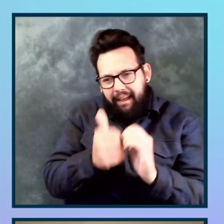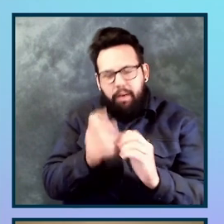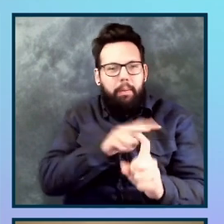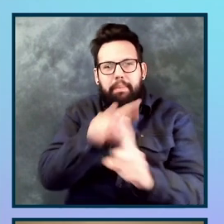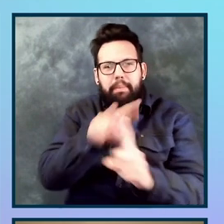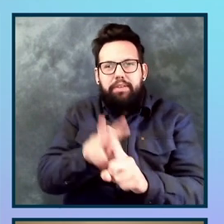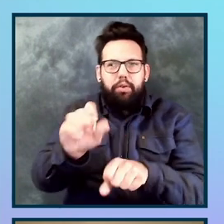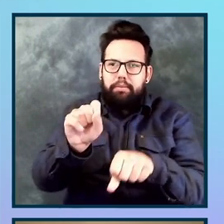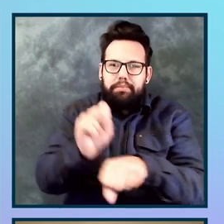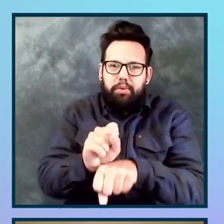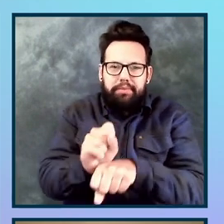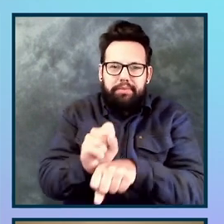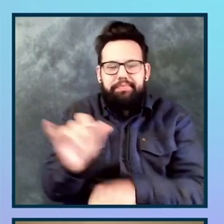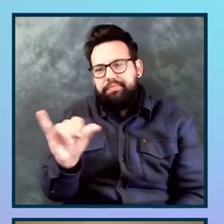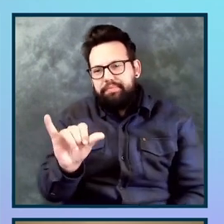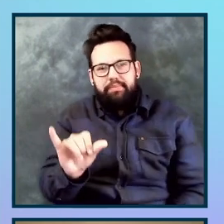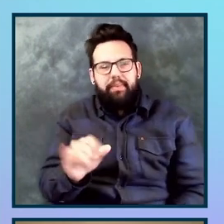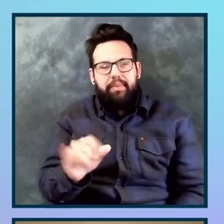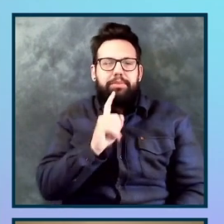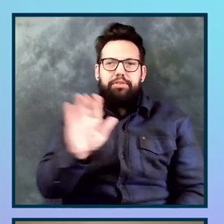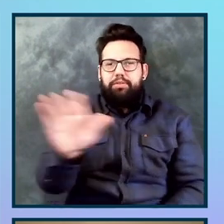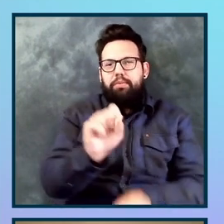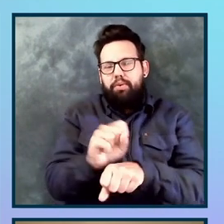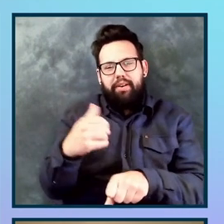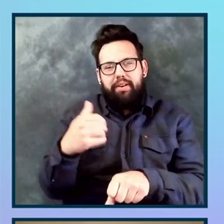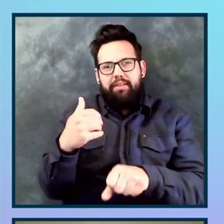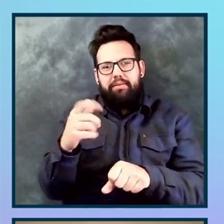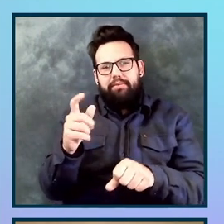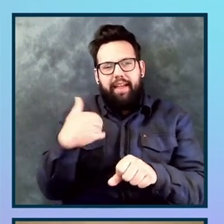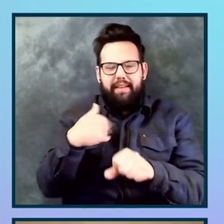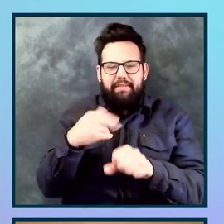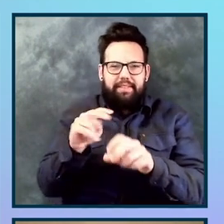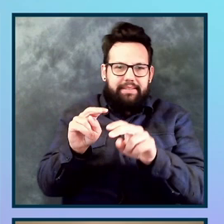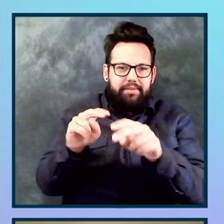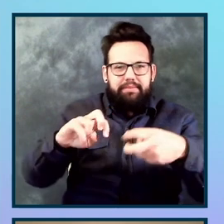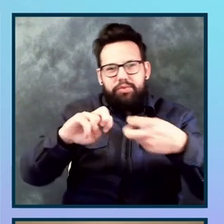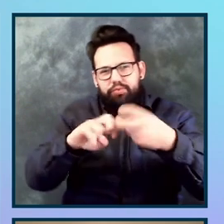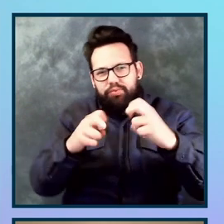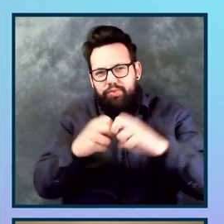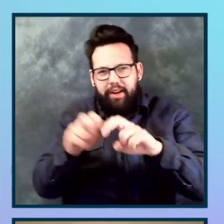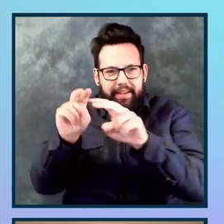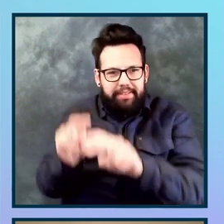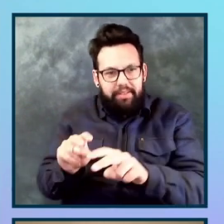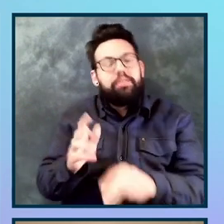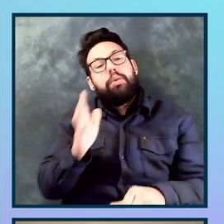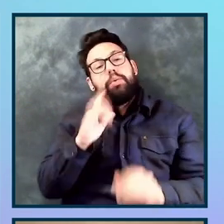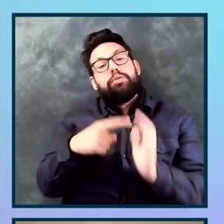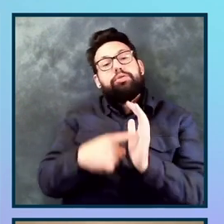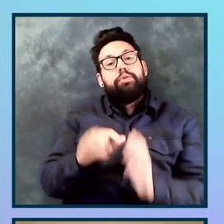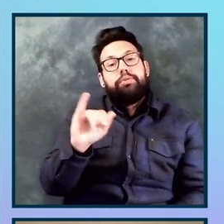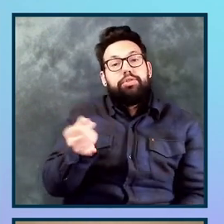And I'm sure you have issue tracking. So no wrong thing. This is Jira. So I'm going to go into Jira into our act dev tools, demo